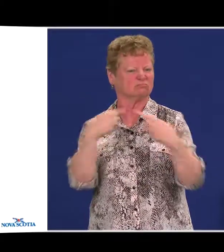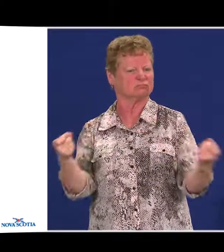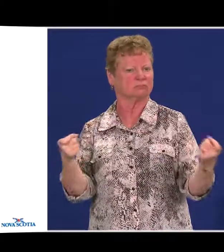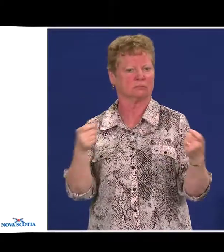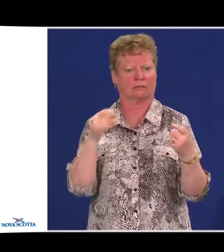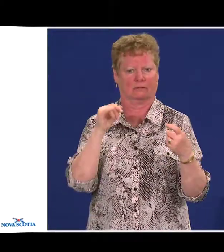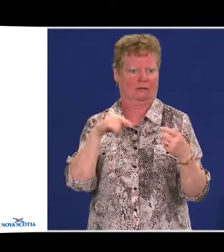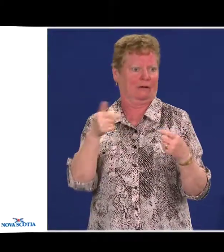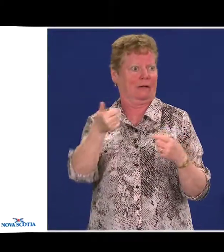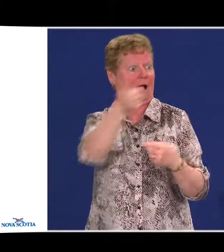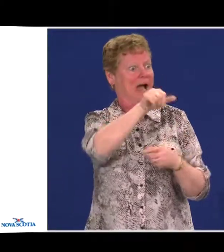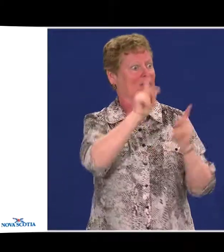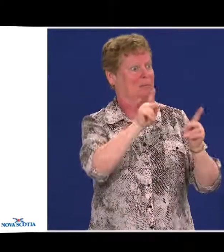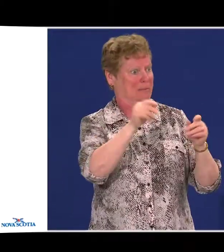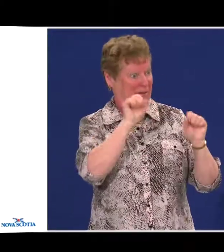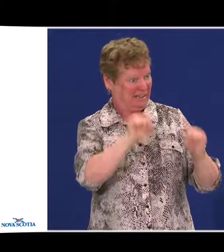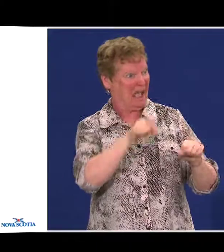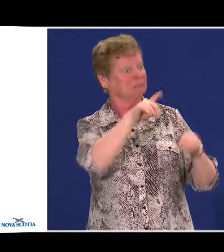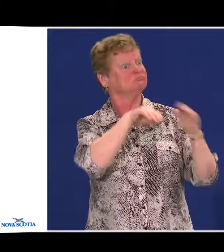to everyone.